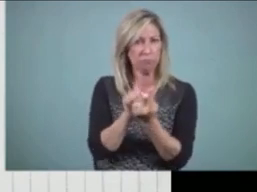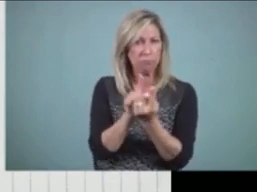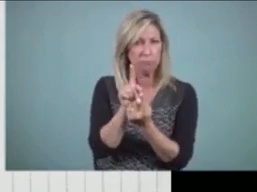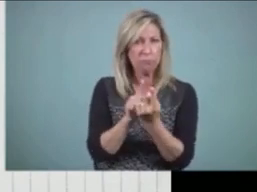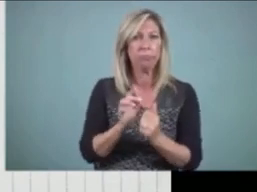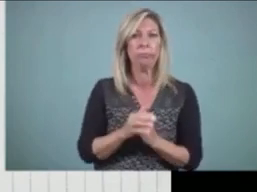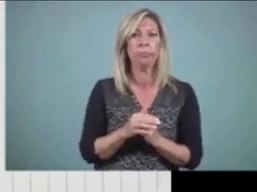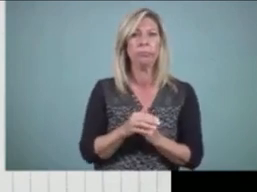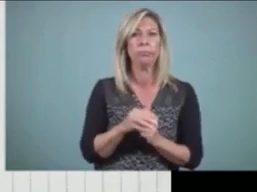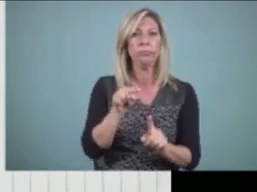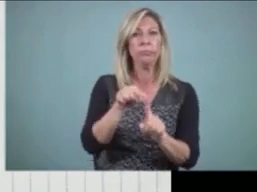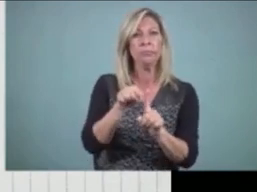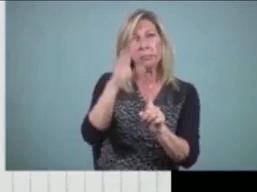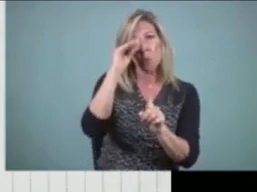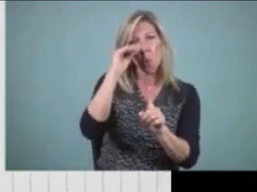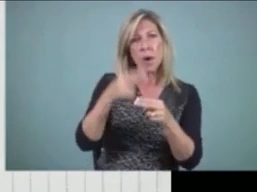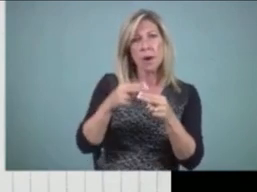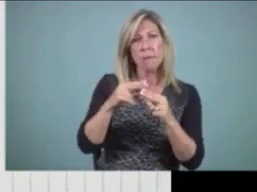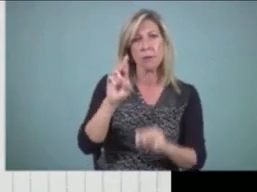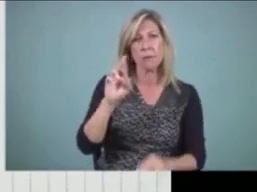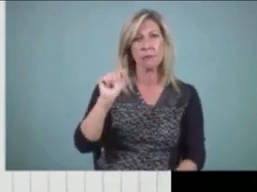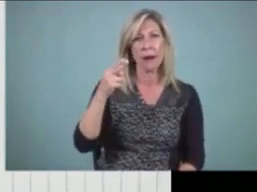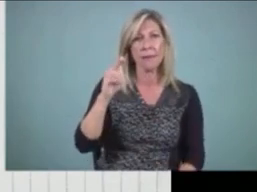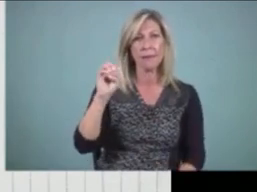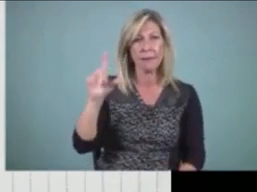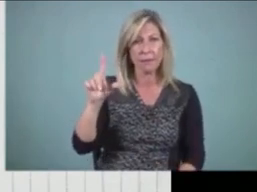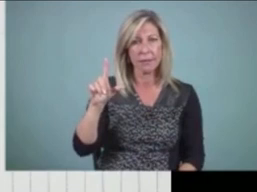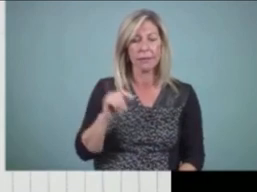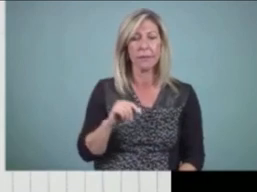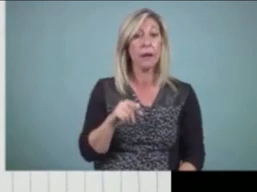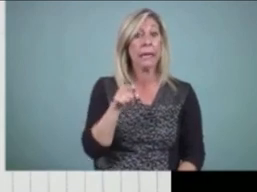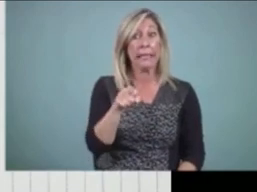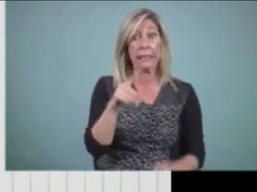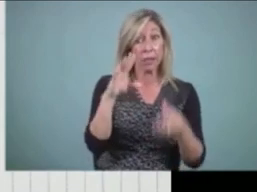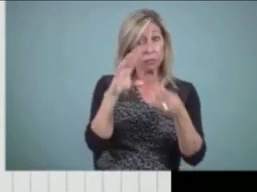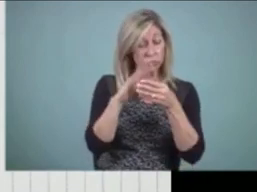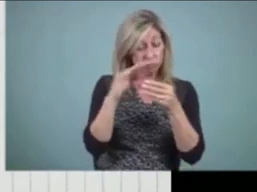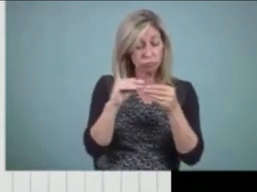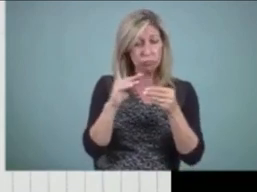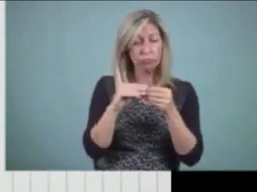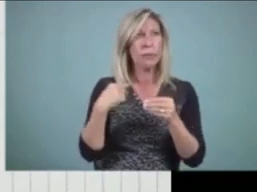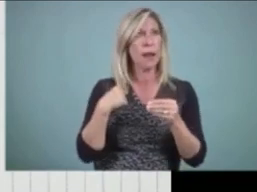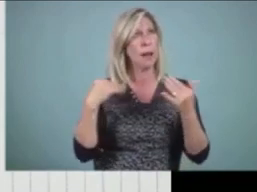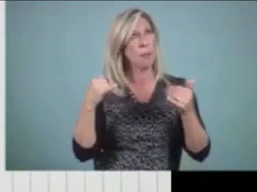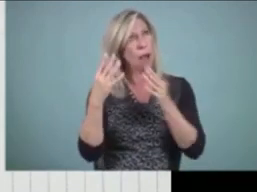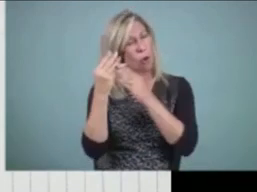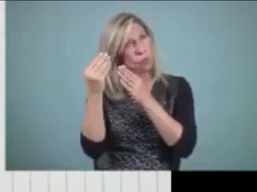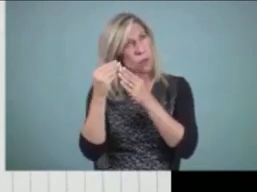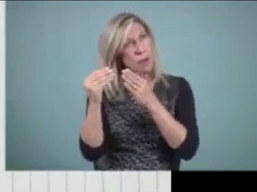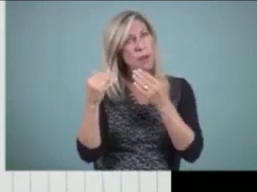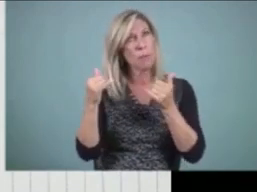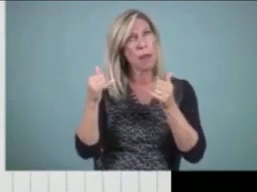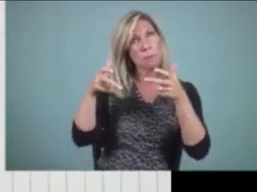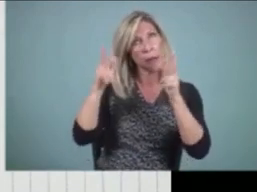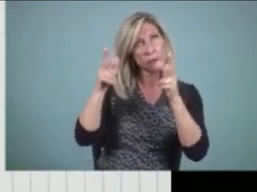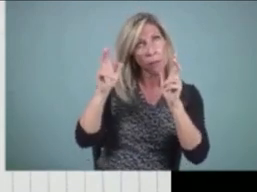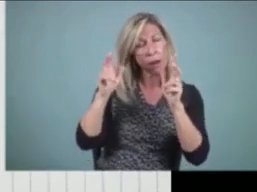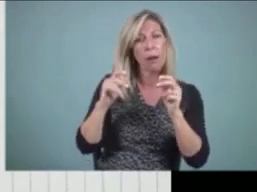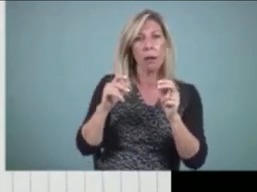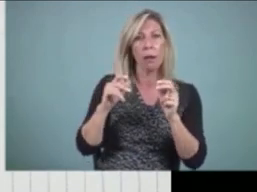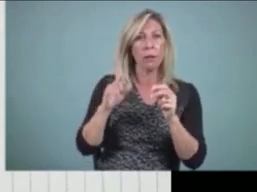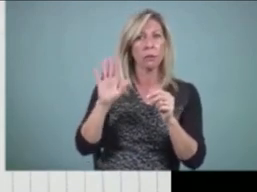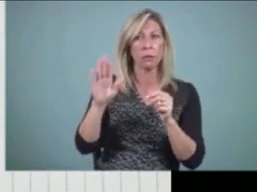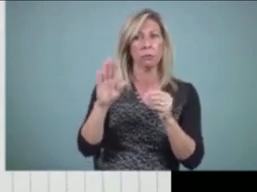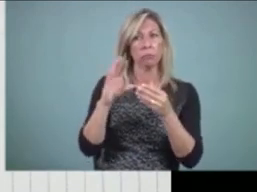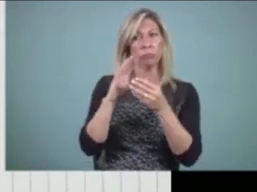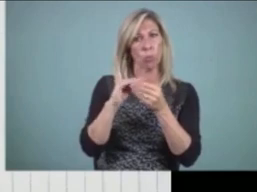And he is telling me about playing outside, playing basketball. And this is the piece of writing that we're working on. And you can